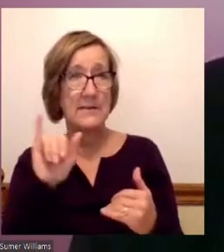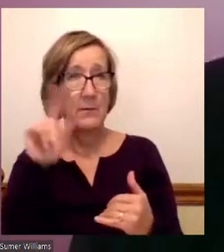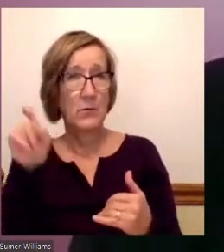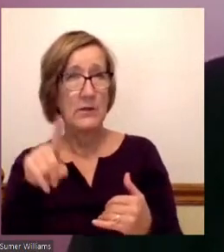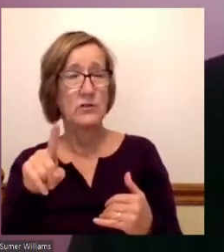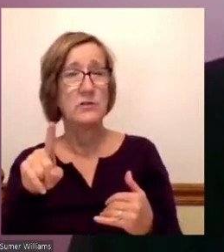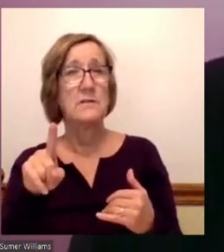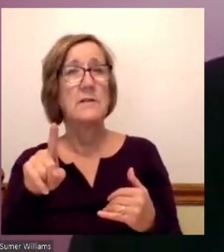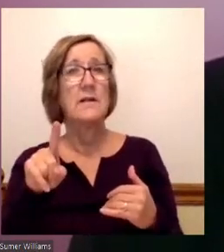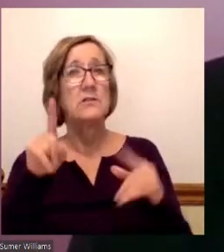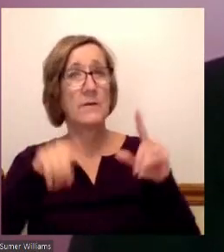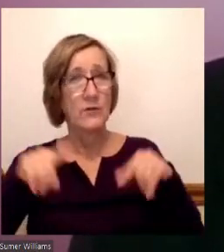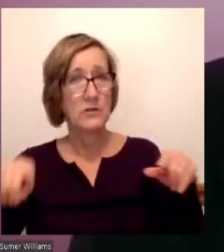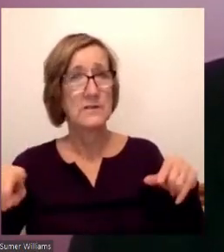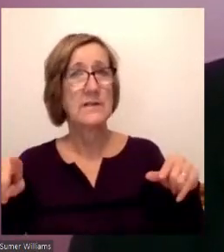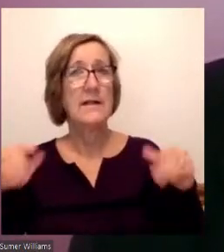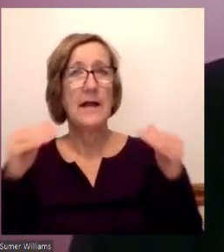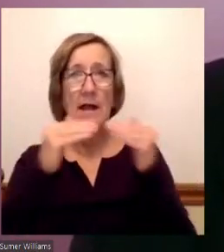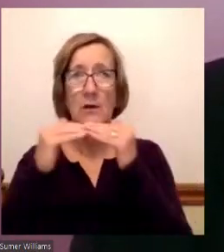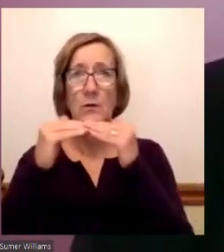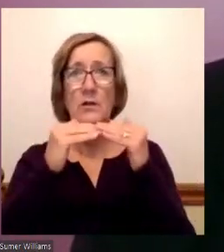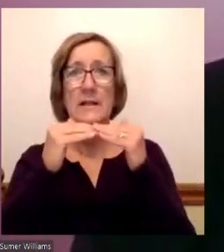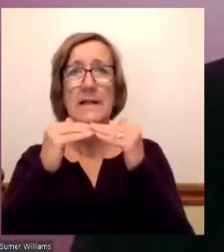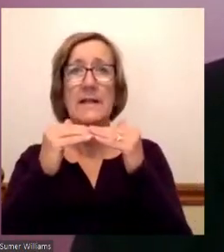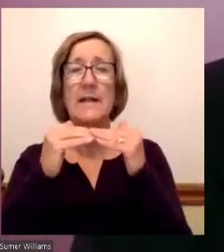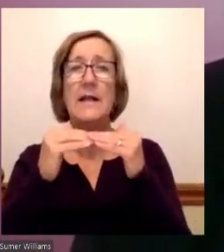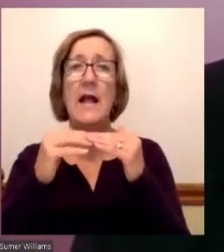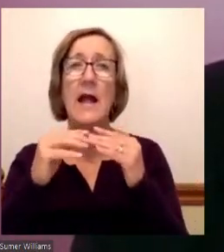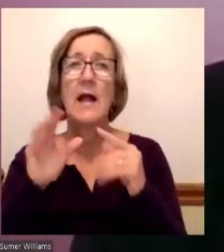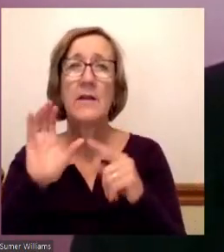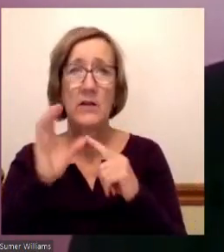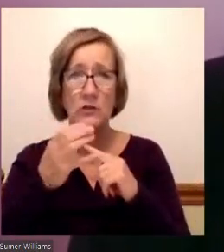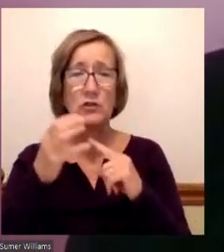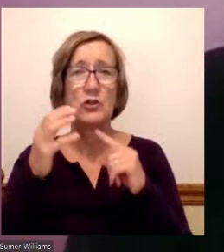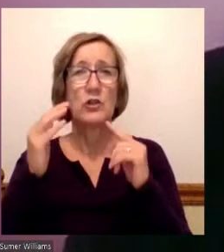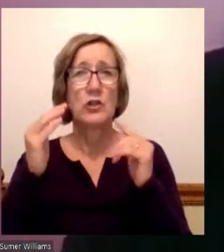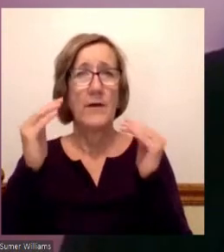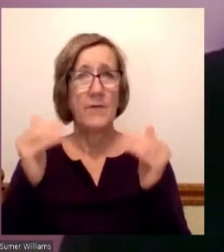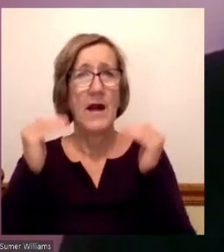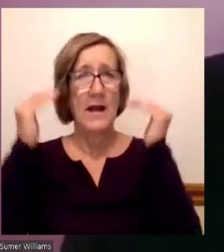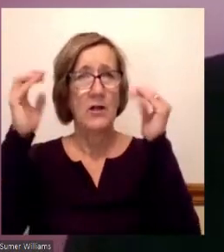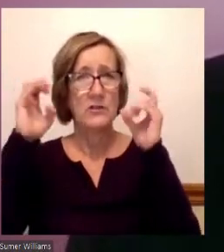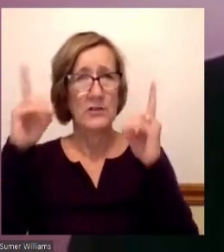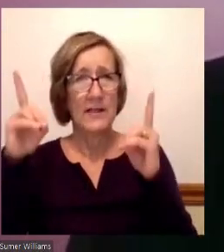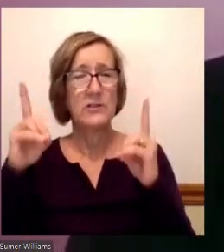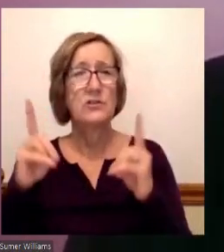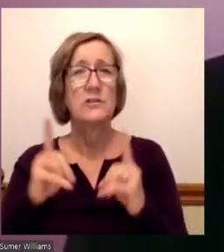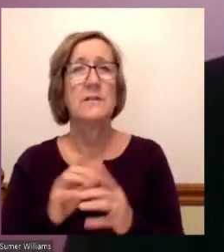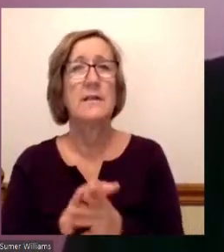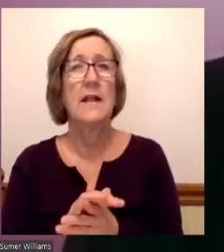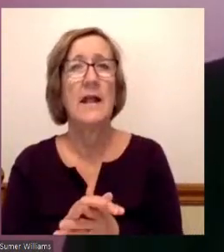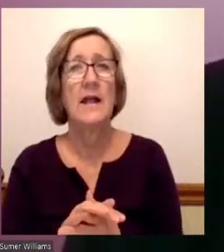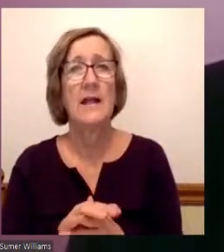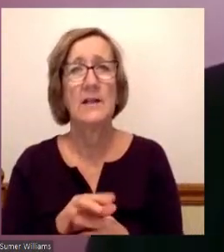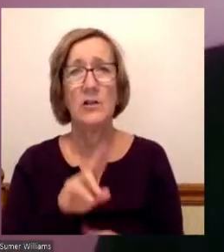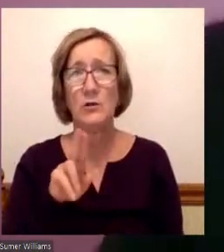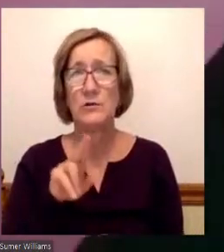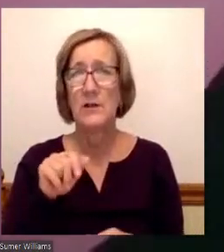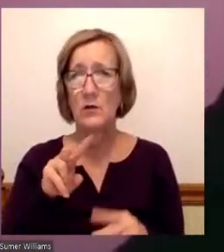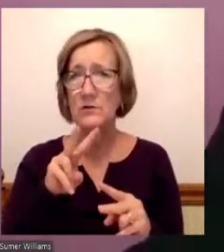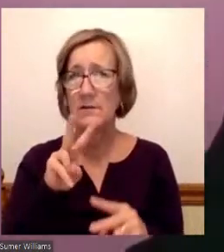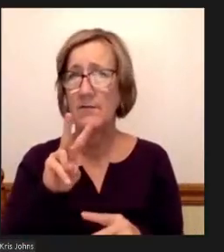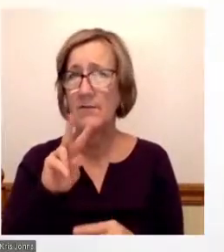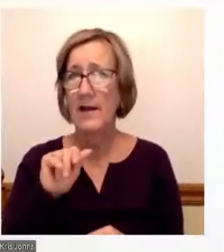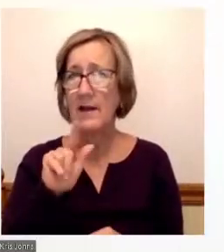and inclusion in higher education and cultivating these values. We turn that question over to Mr. Johns.